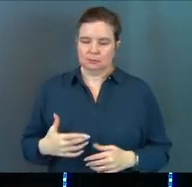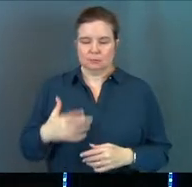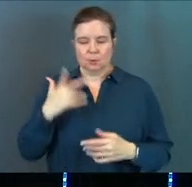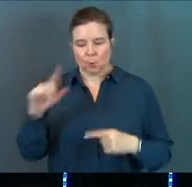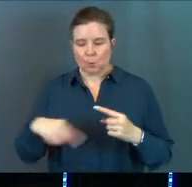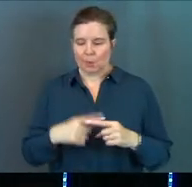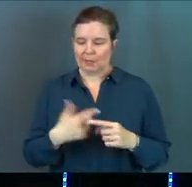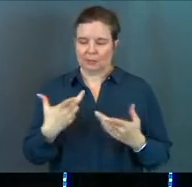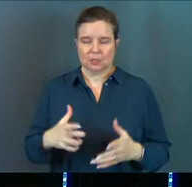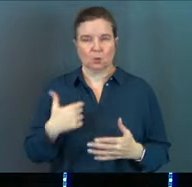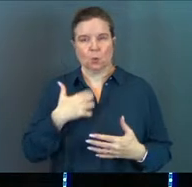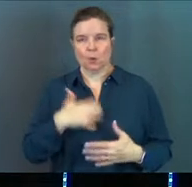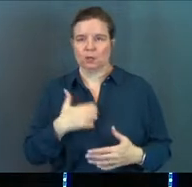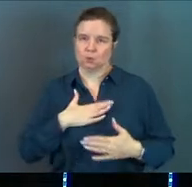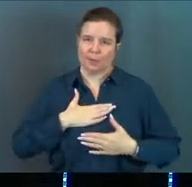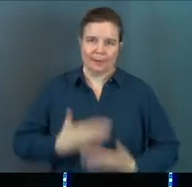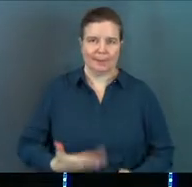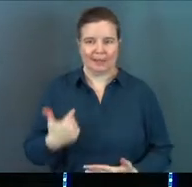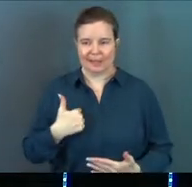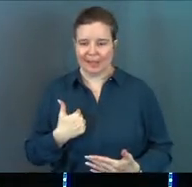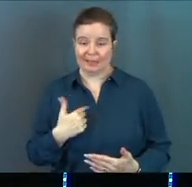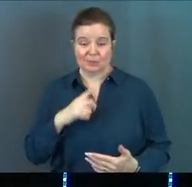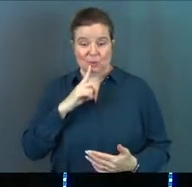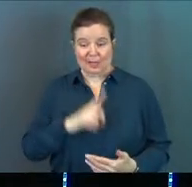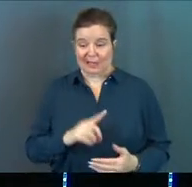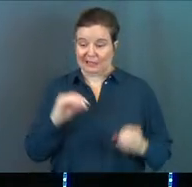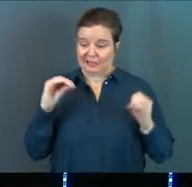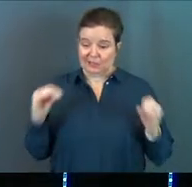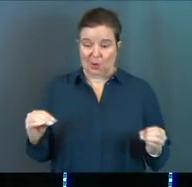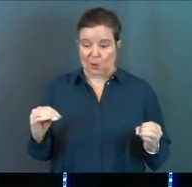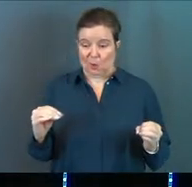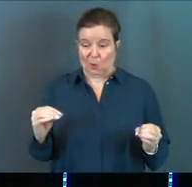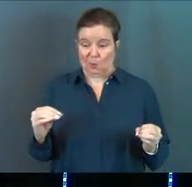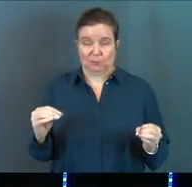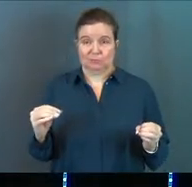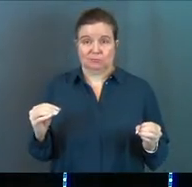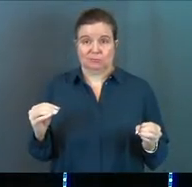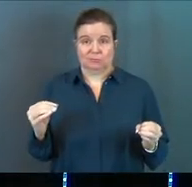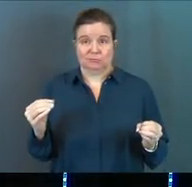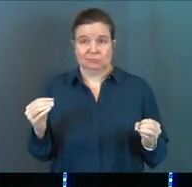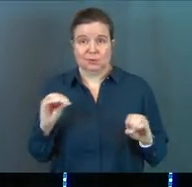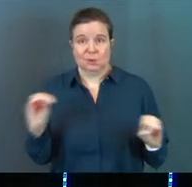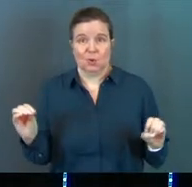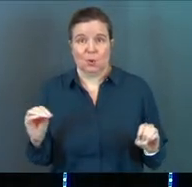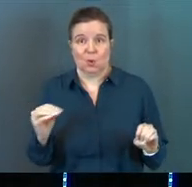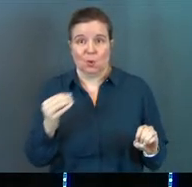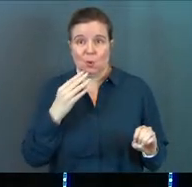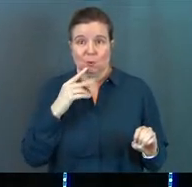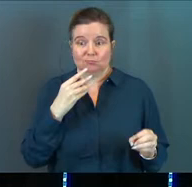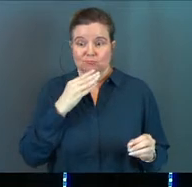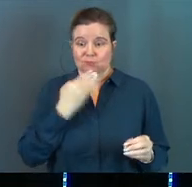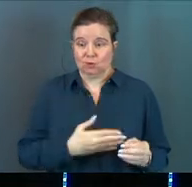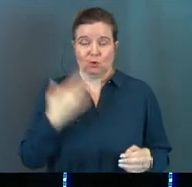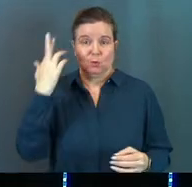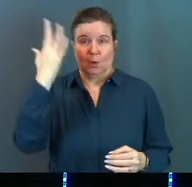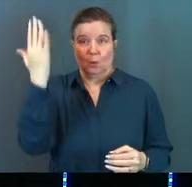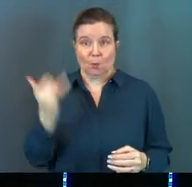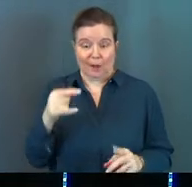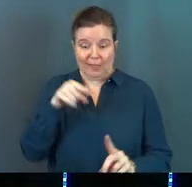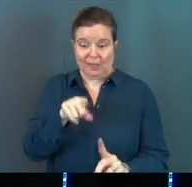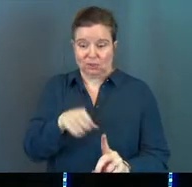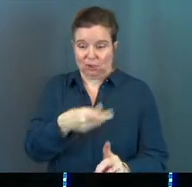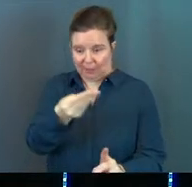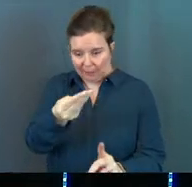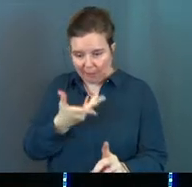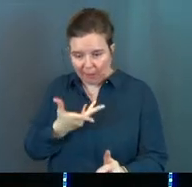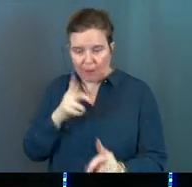care when he does not wish to admit that it is literally no good, that he has literally no good valid reason why said dependent should